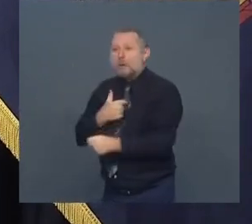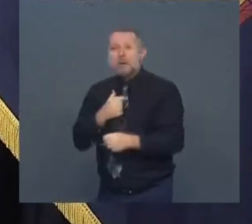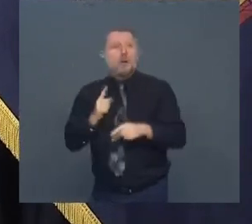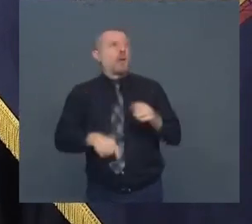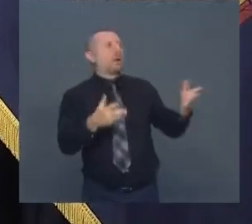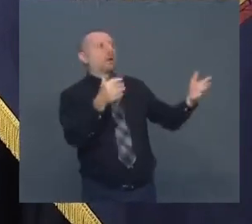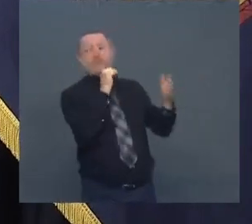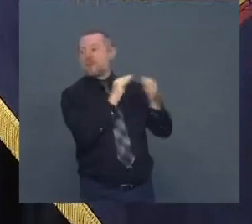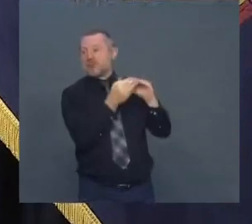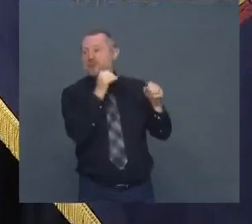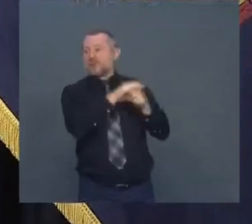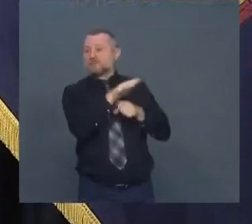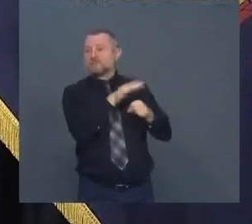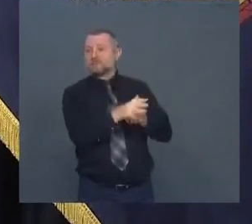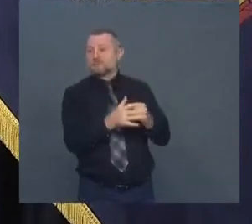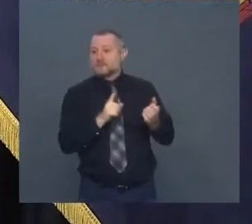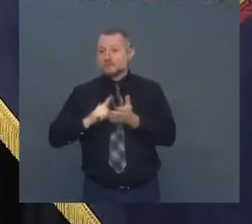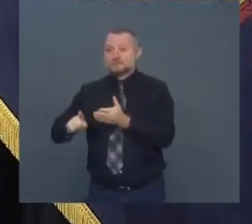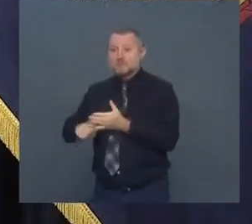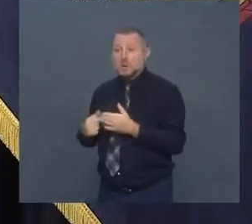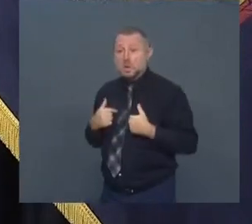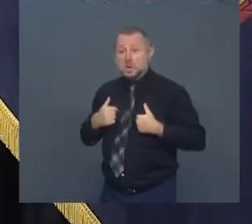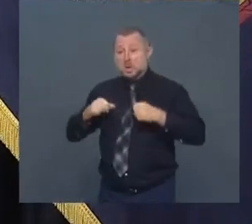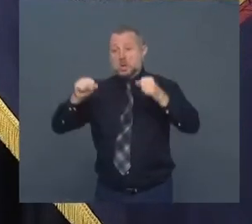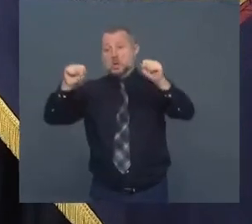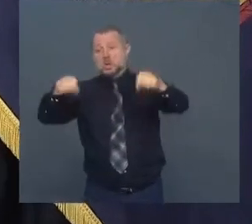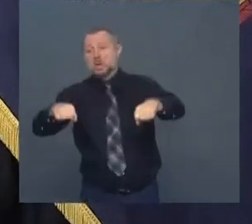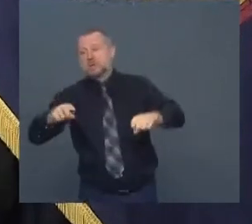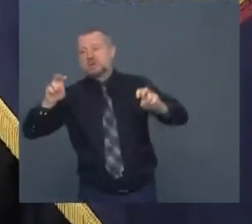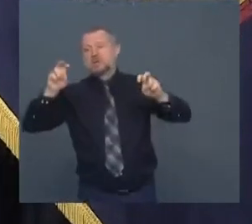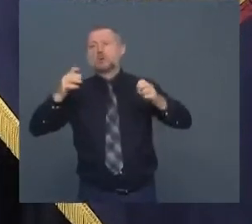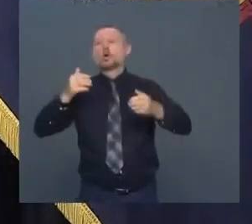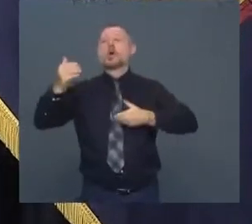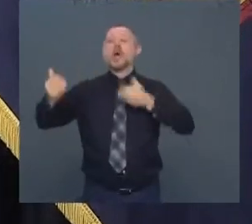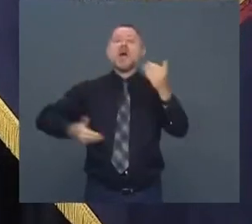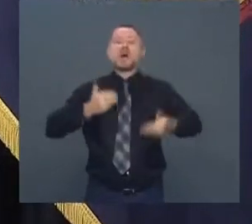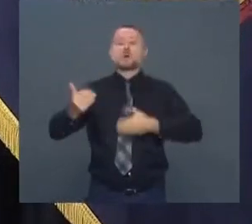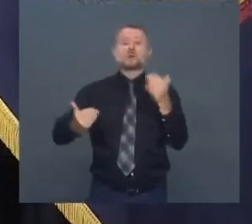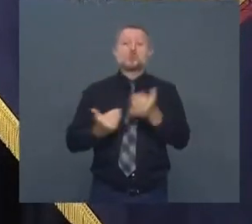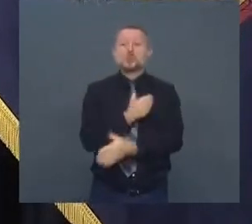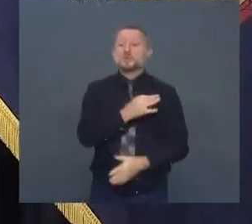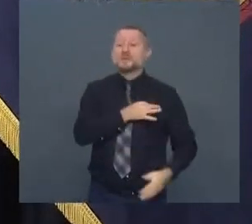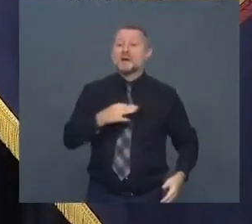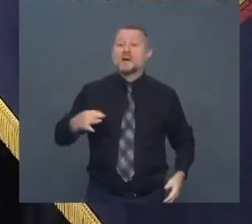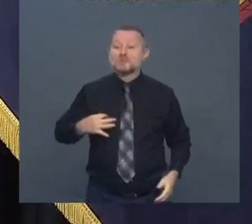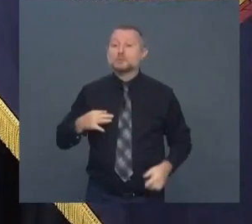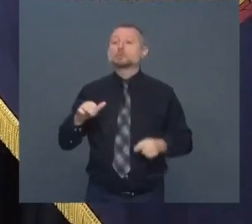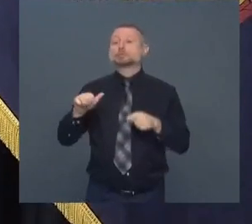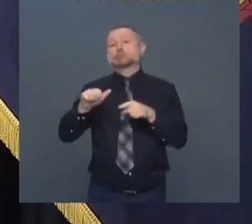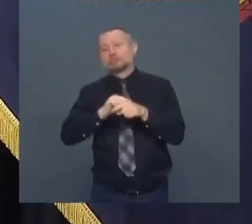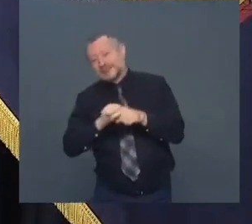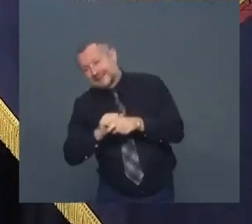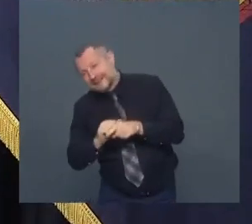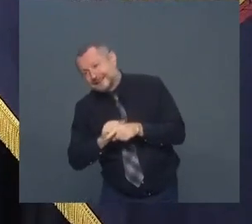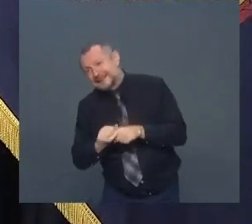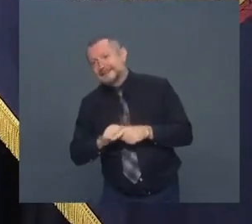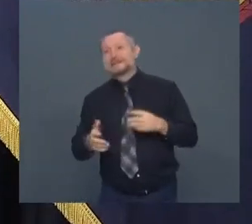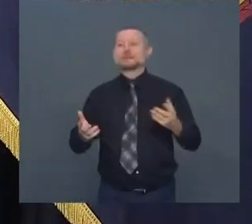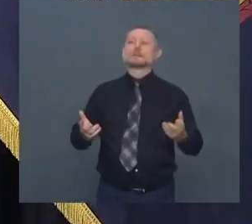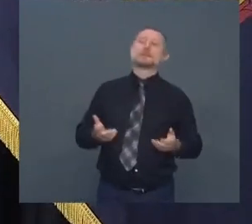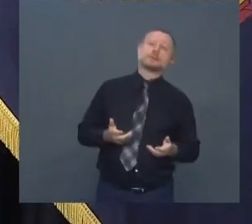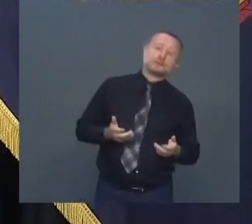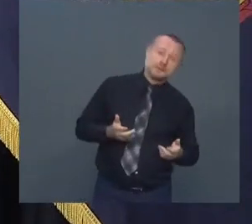theoretically I could go out and hire a new staff to do it and train them except